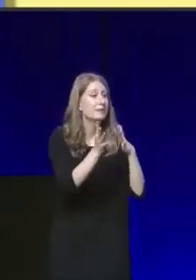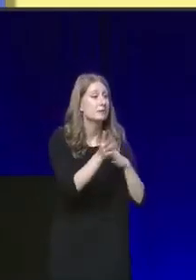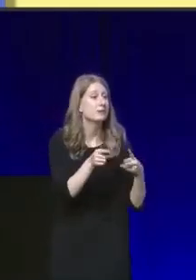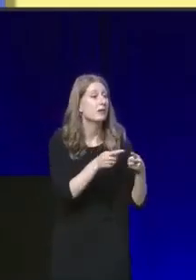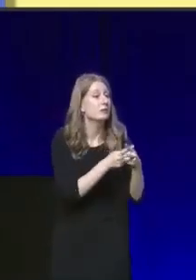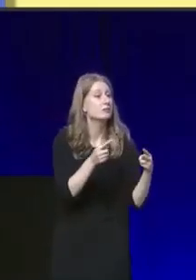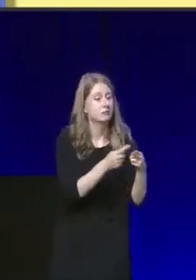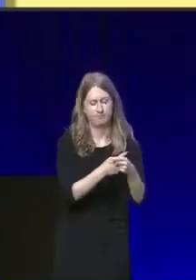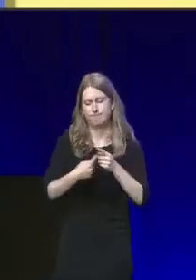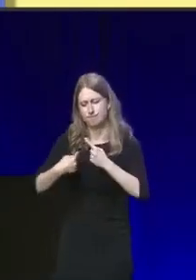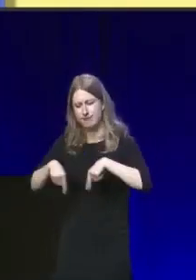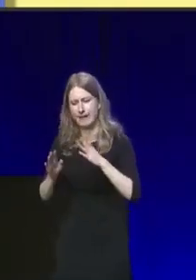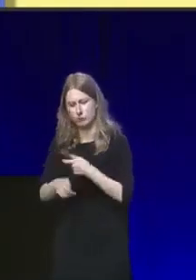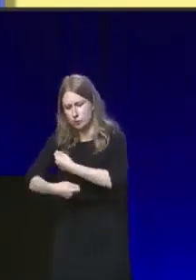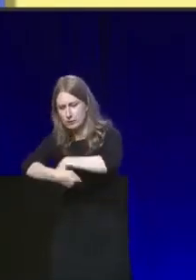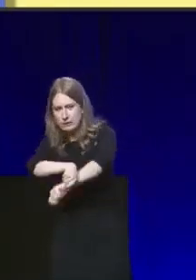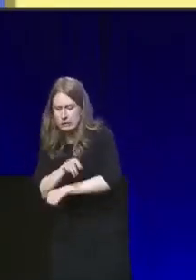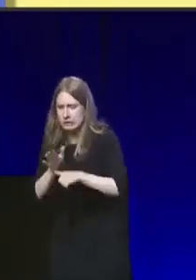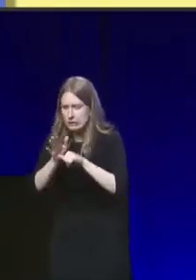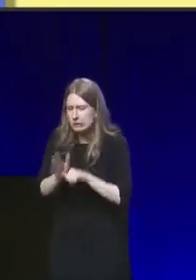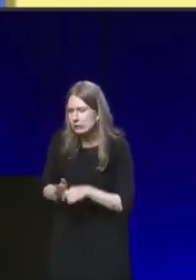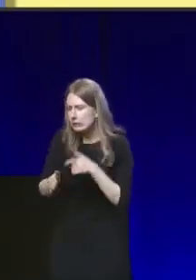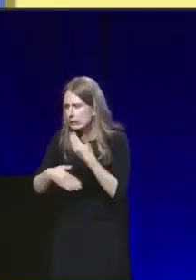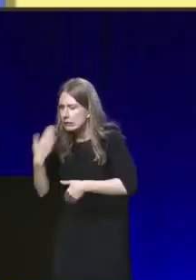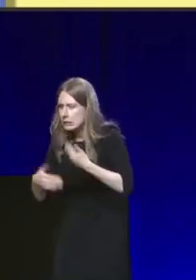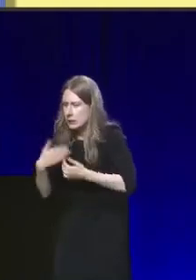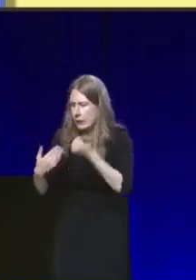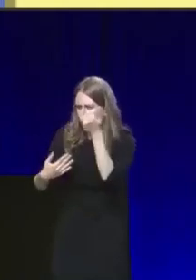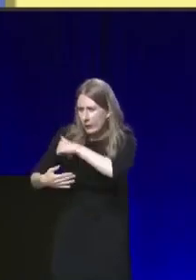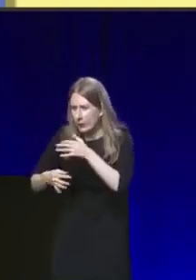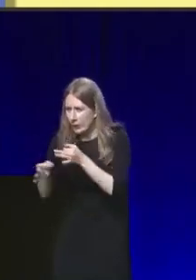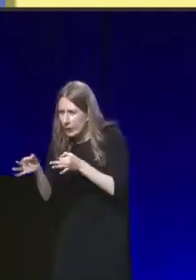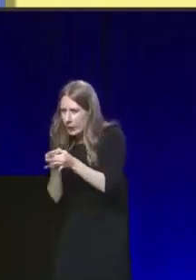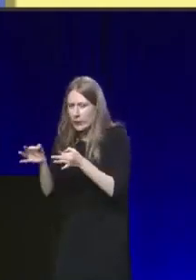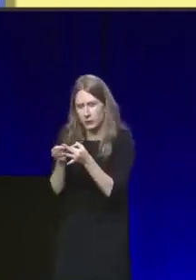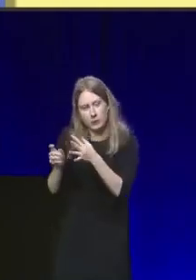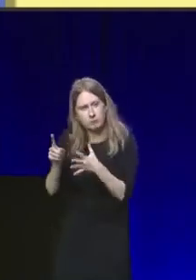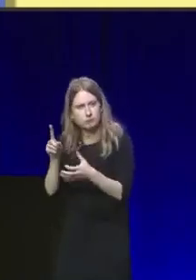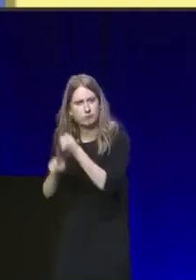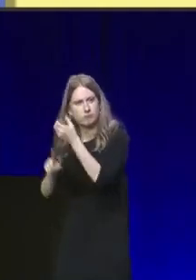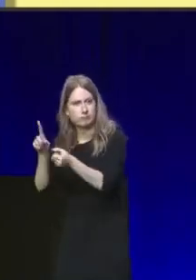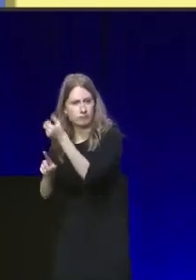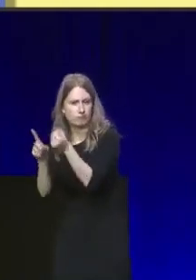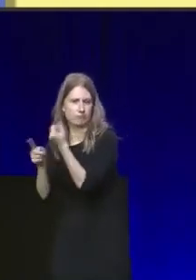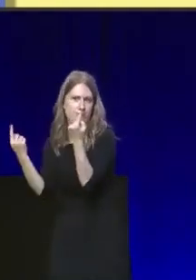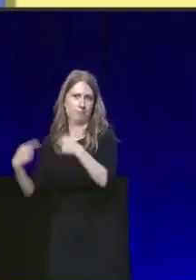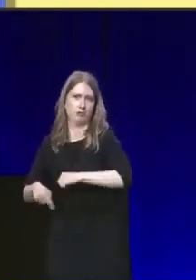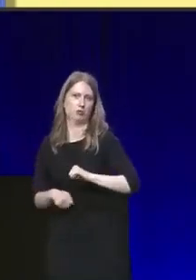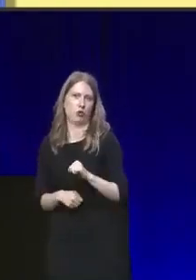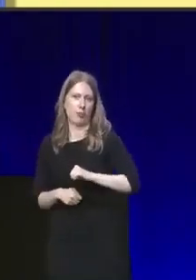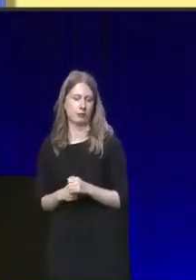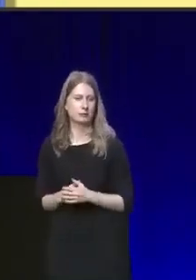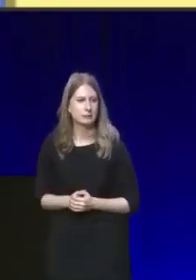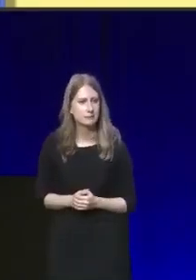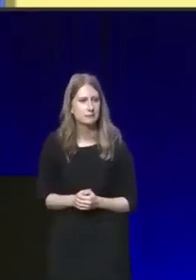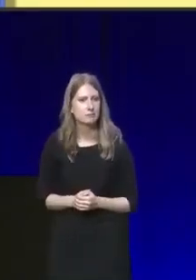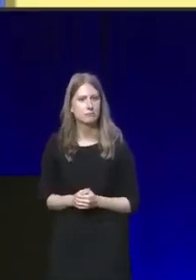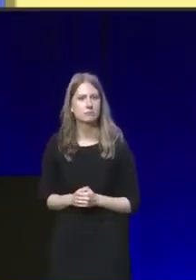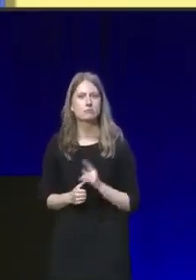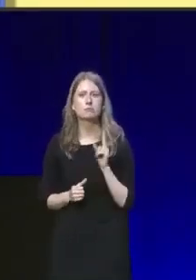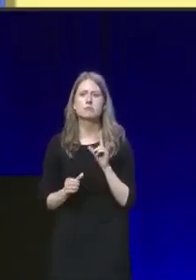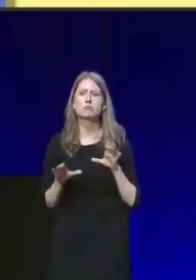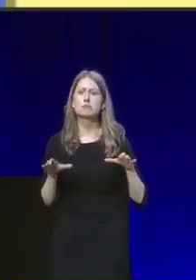we're going to have to work harder and smarter if we're to deliver on our ambitions for Scotland. But this party has never ever